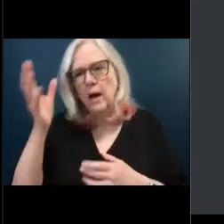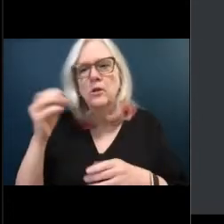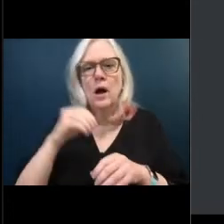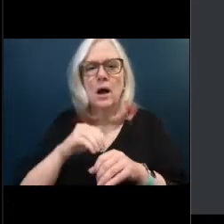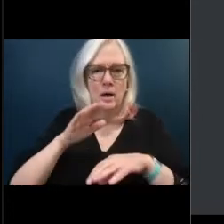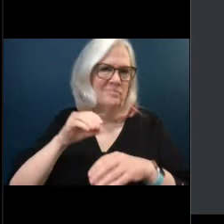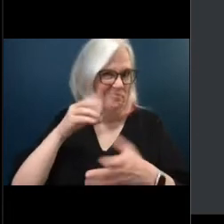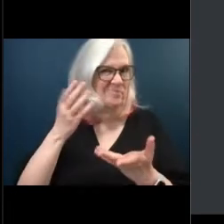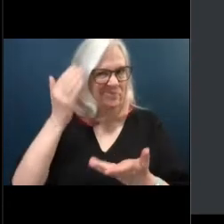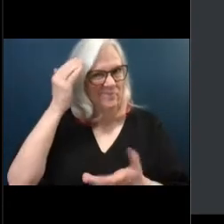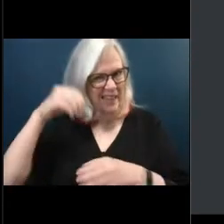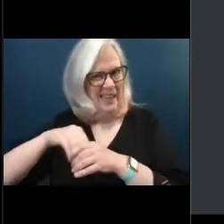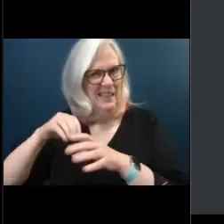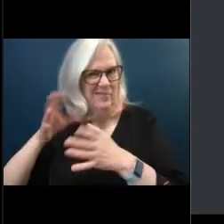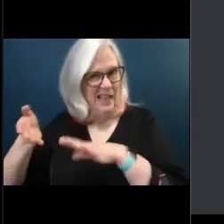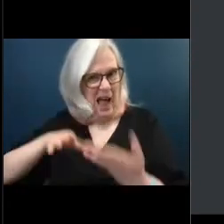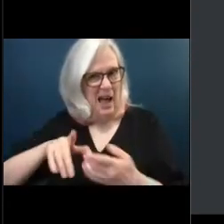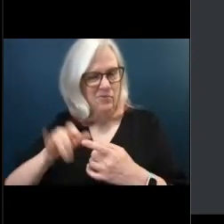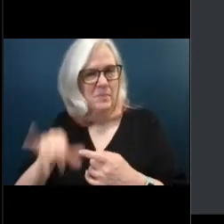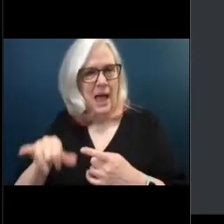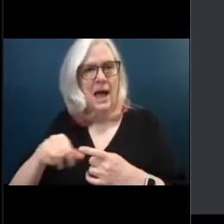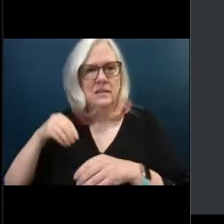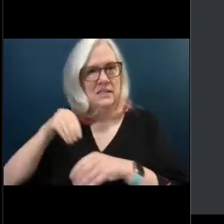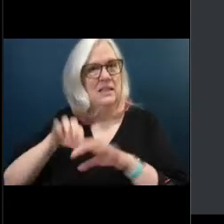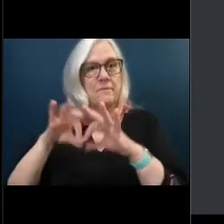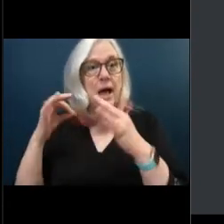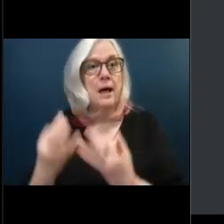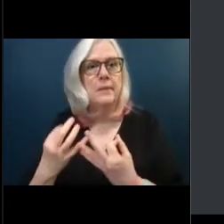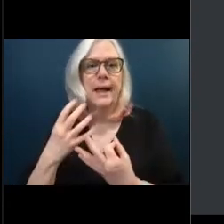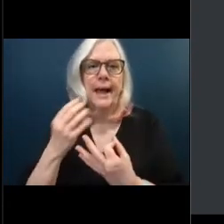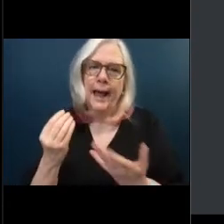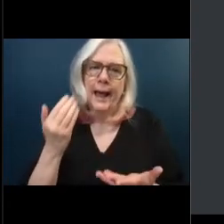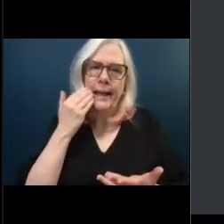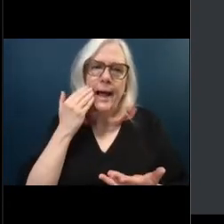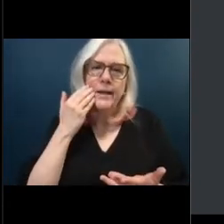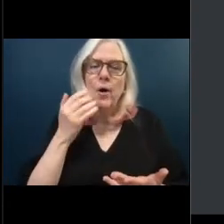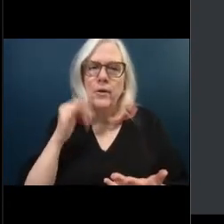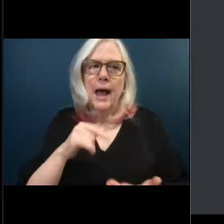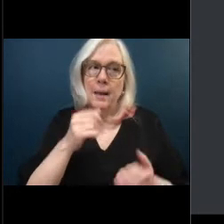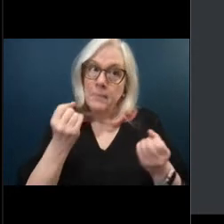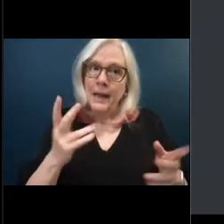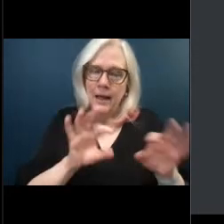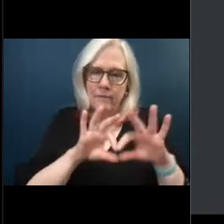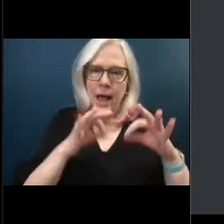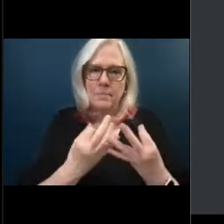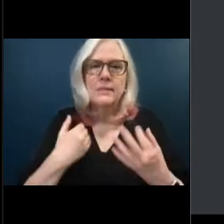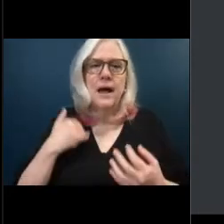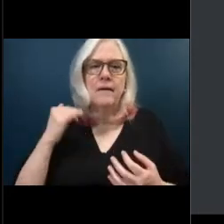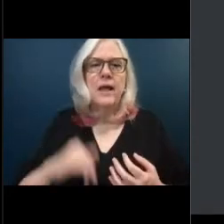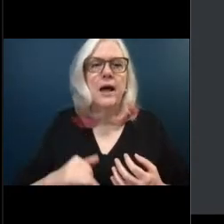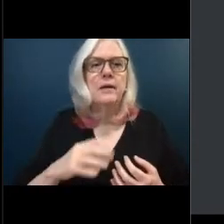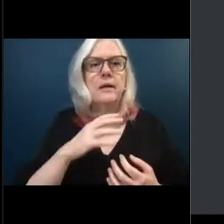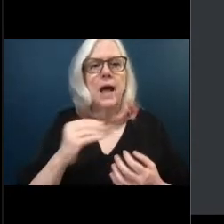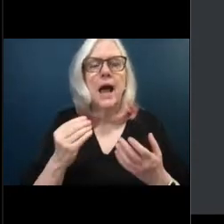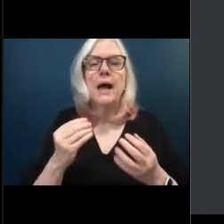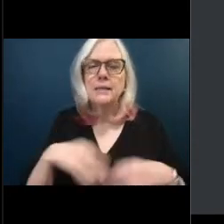family, and I'm sure it's in a lot of our families. So I think it's beneficial for us in Boynton Beach to get educated on this, even